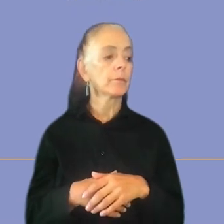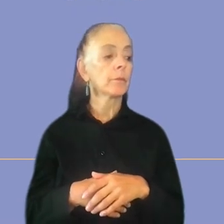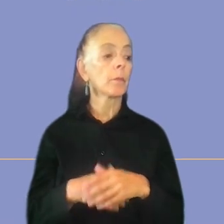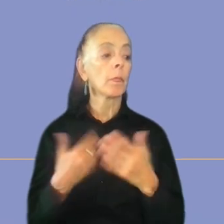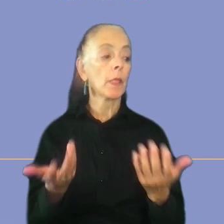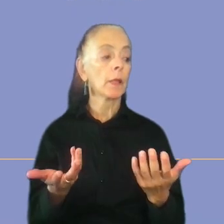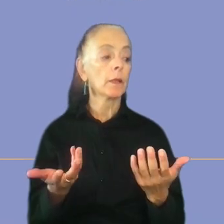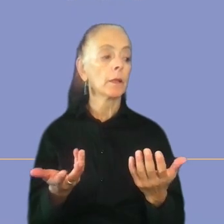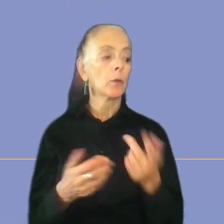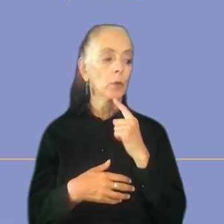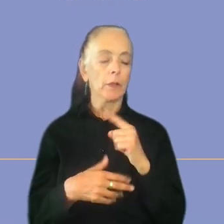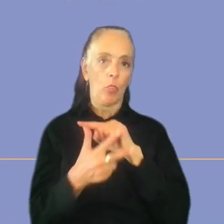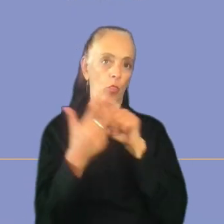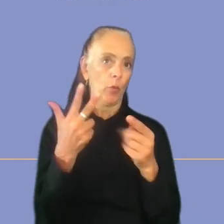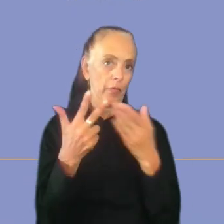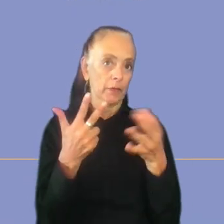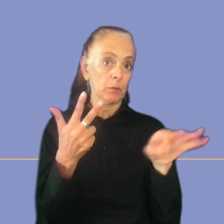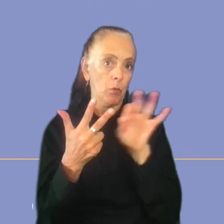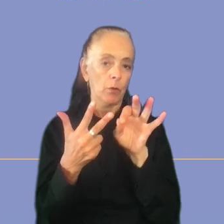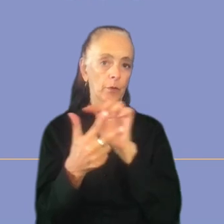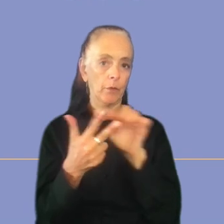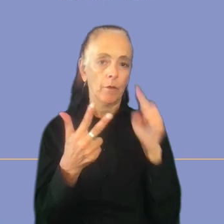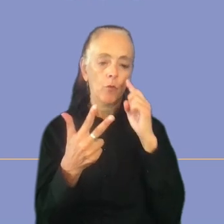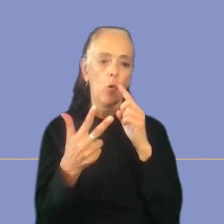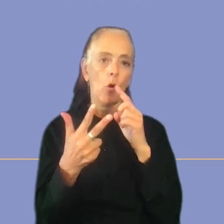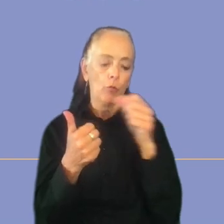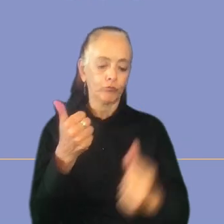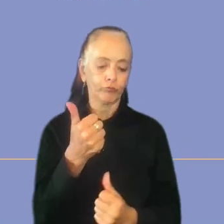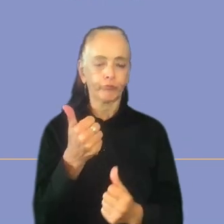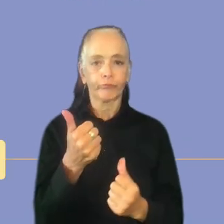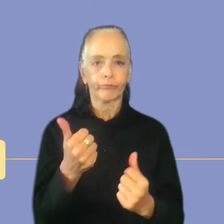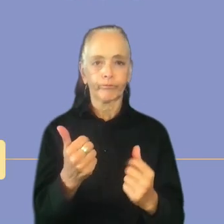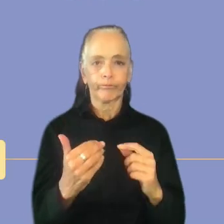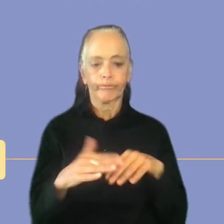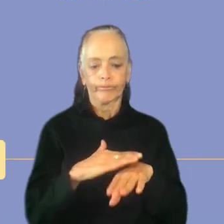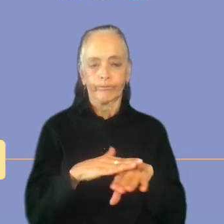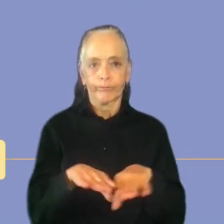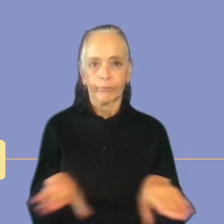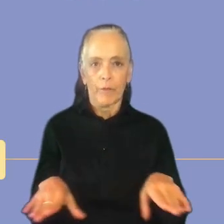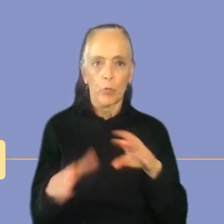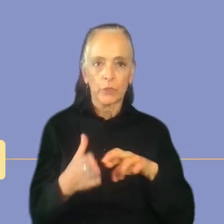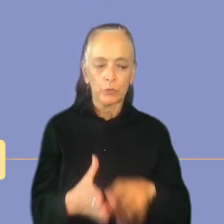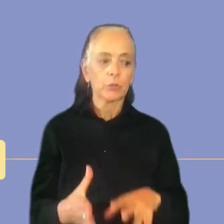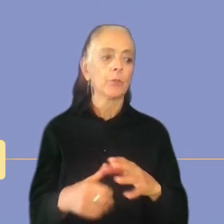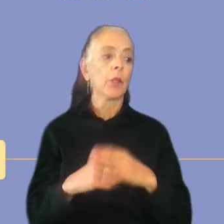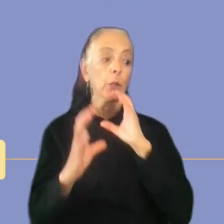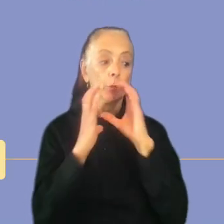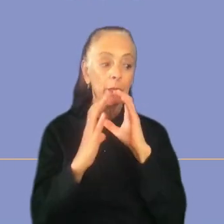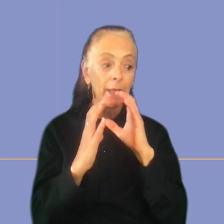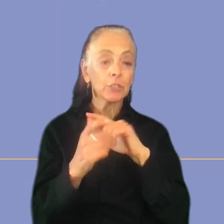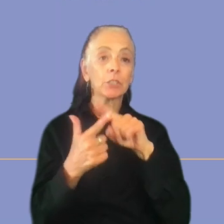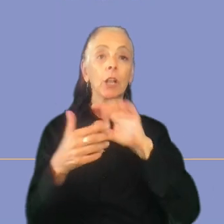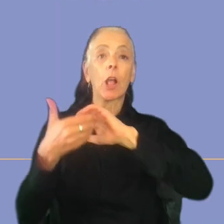There is really three things that is important here for junior researcher. Communication, collaboration, and core knowledge.